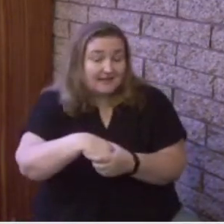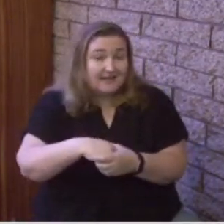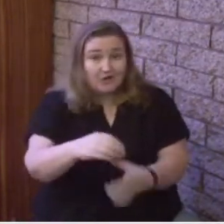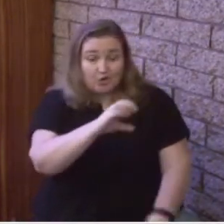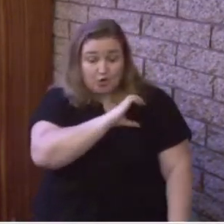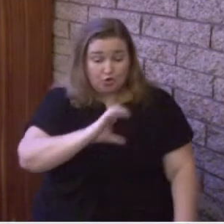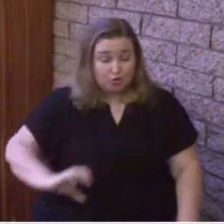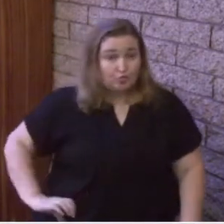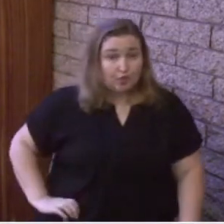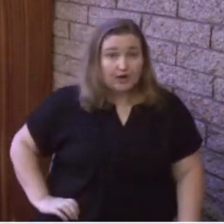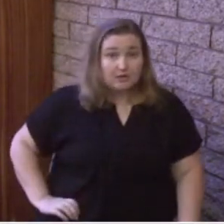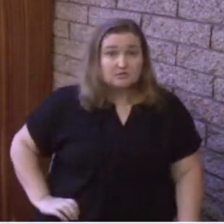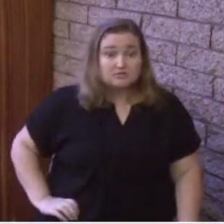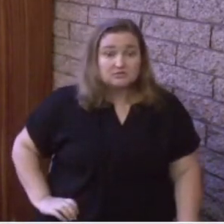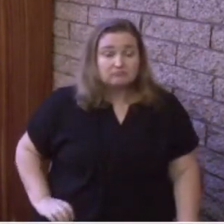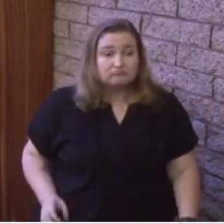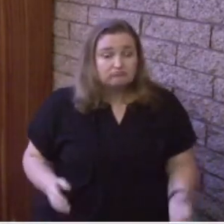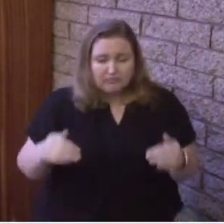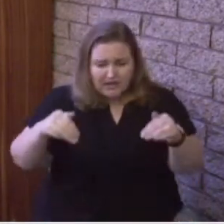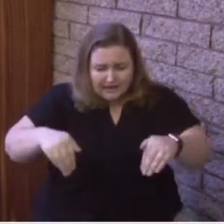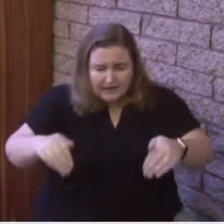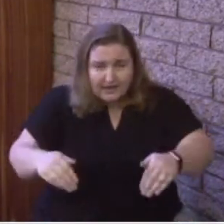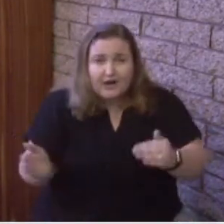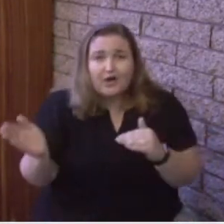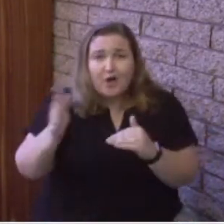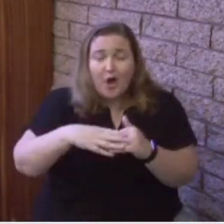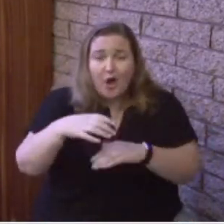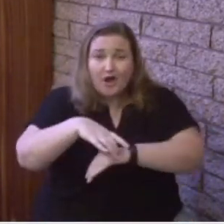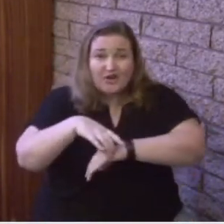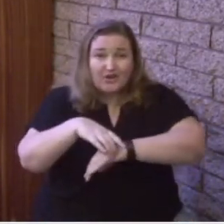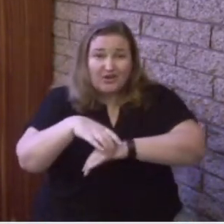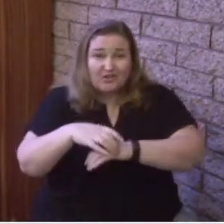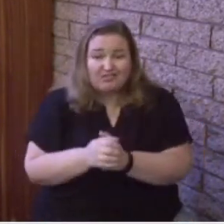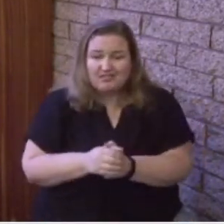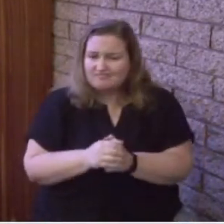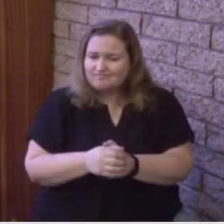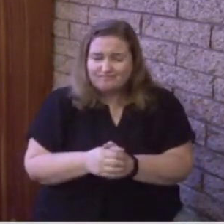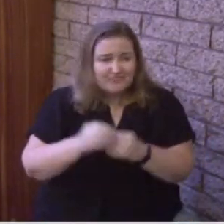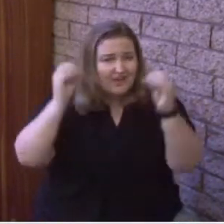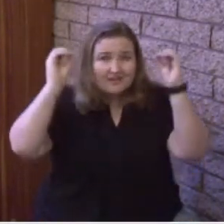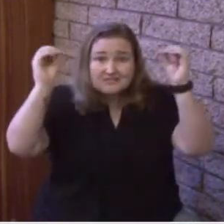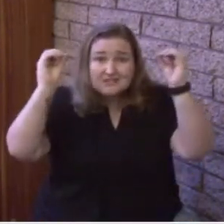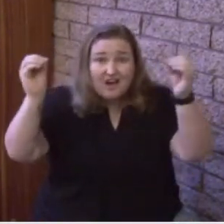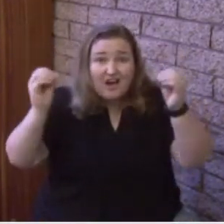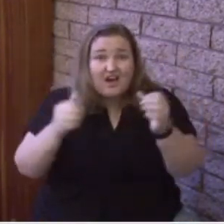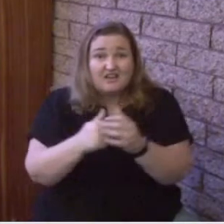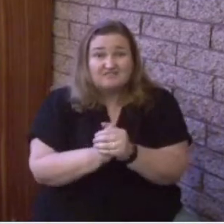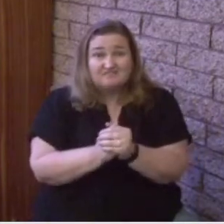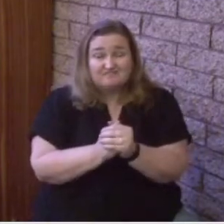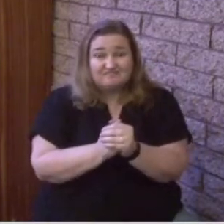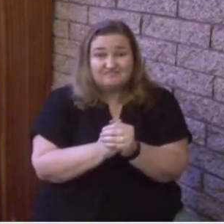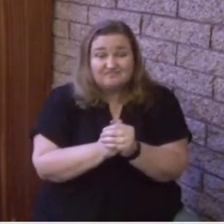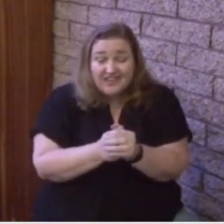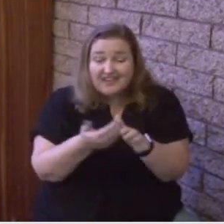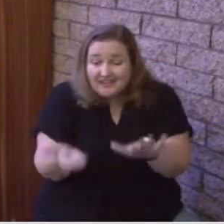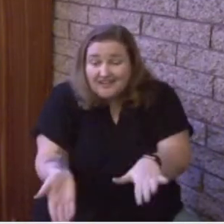as Christ was here on earth and taught during His time in His ministry, to the point that He died on the cross,